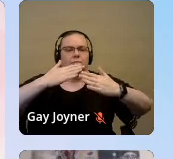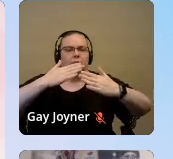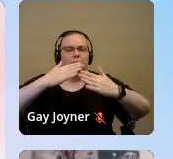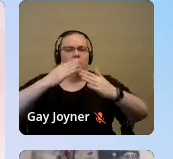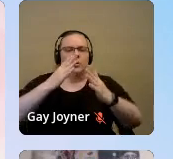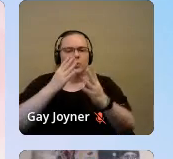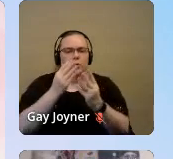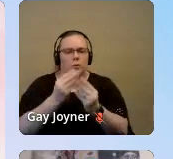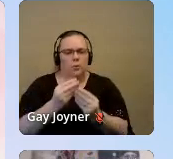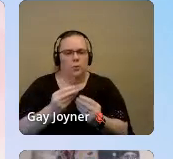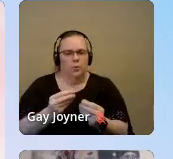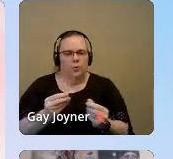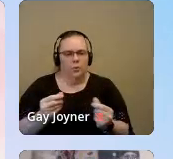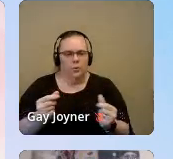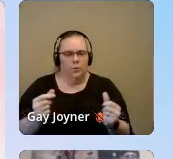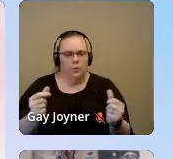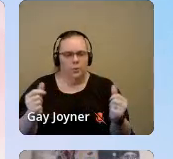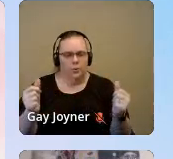And release.